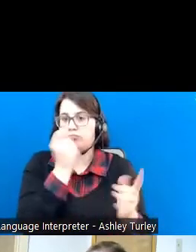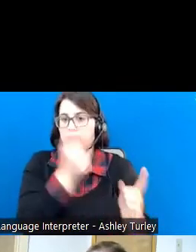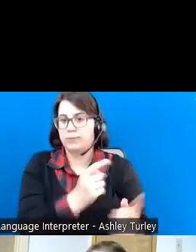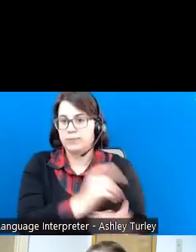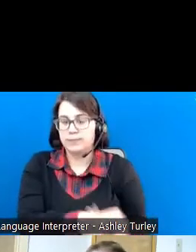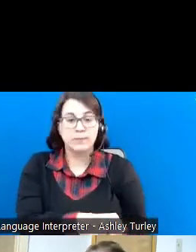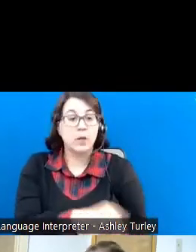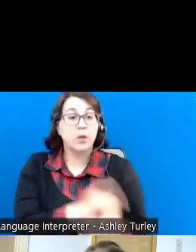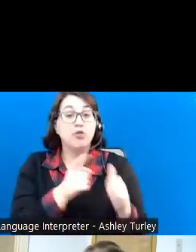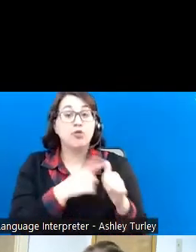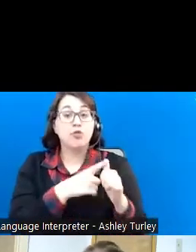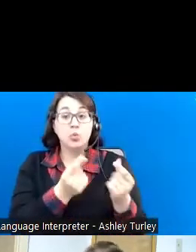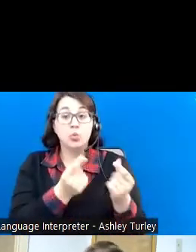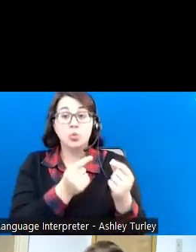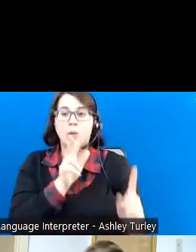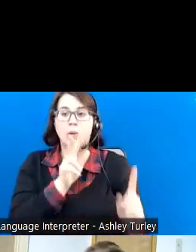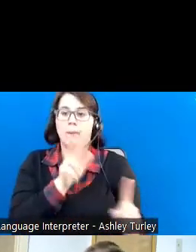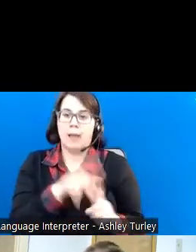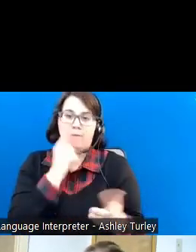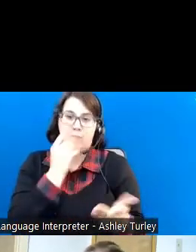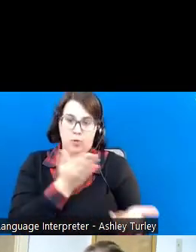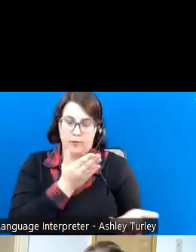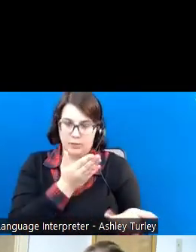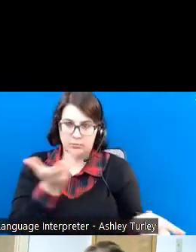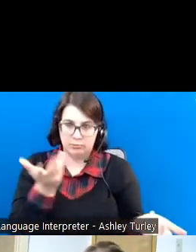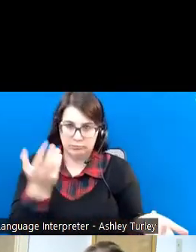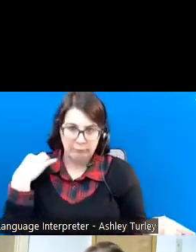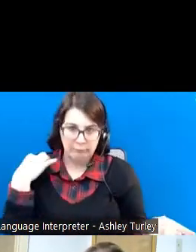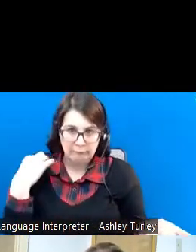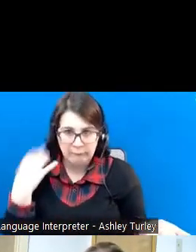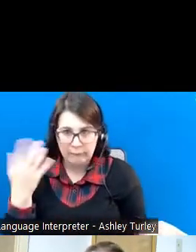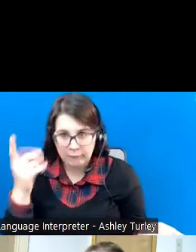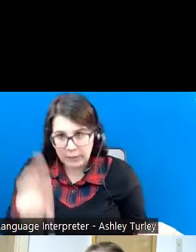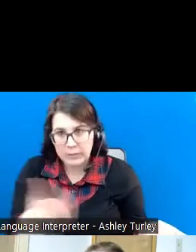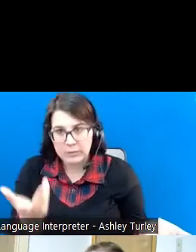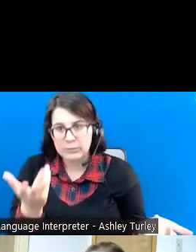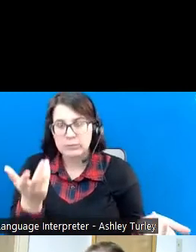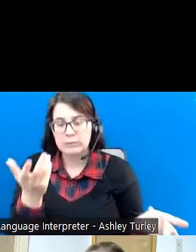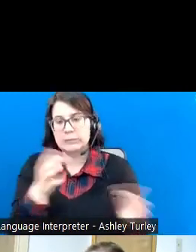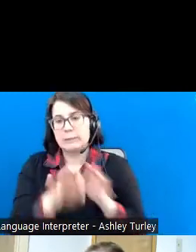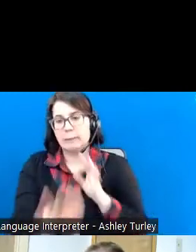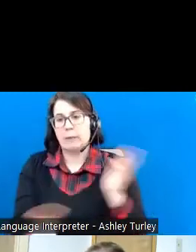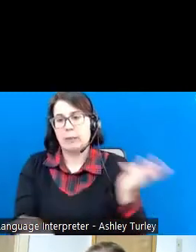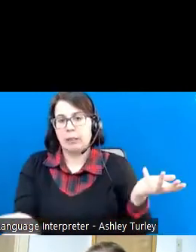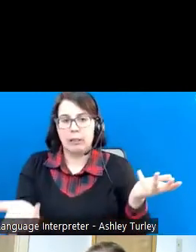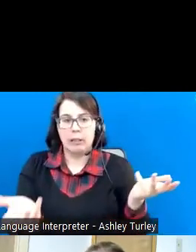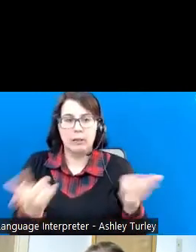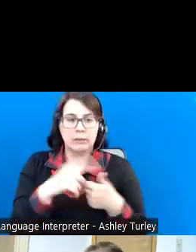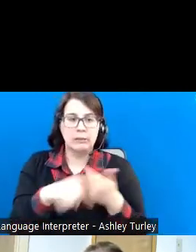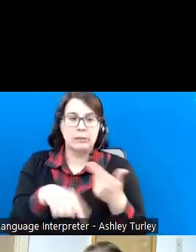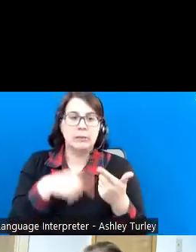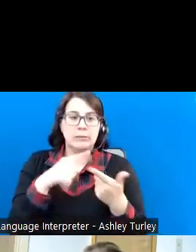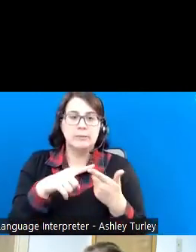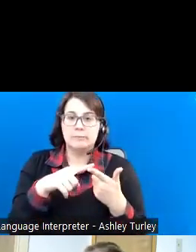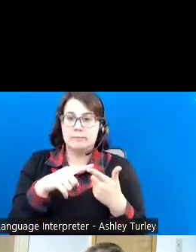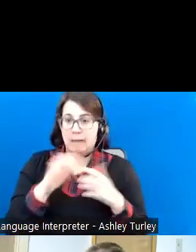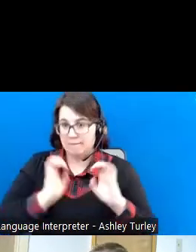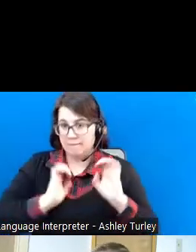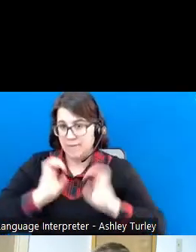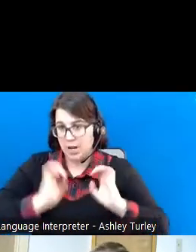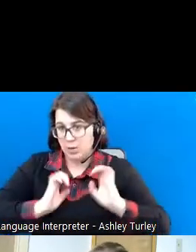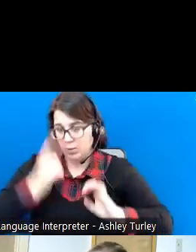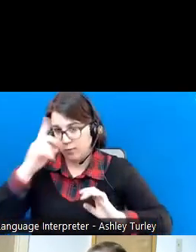step is to apply for services. That's really a simple process. The second step is you need to be